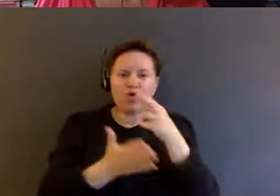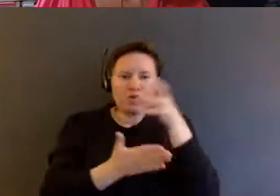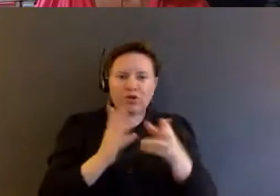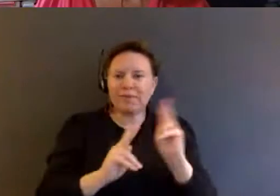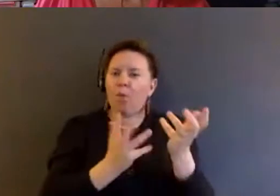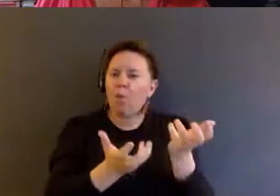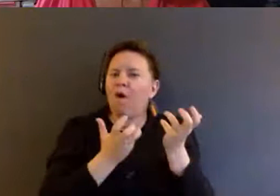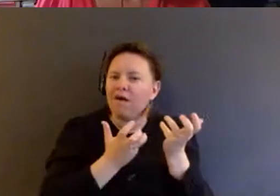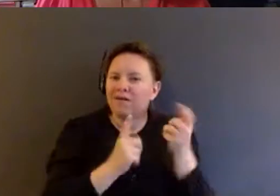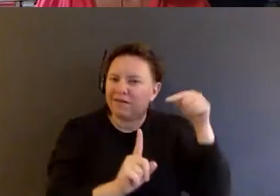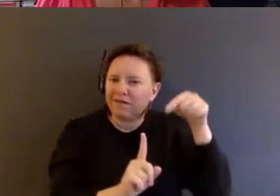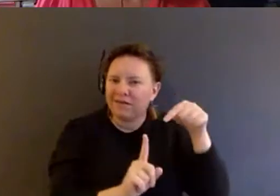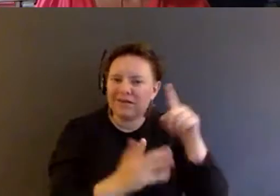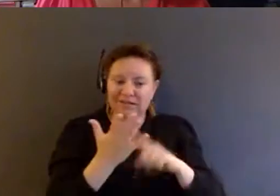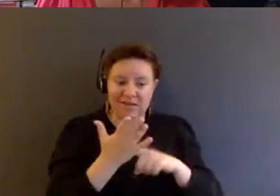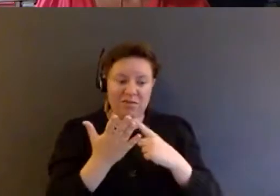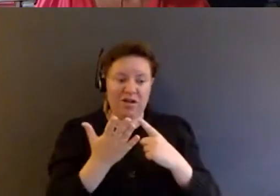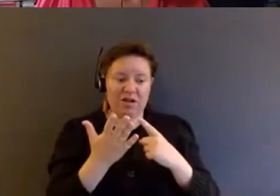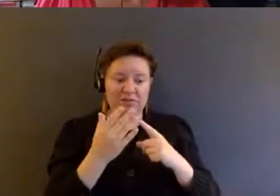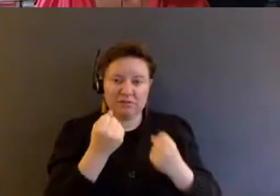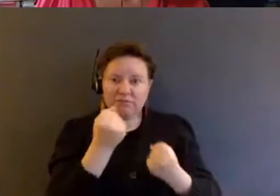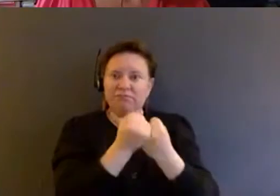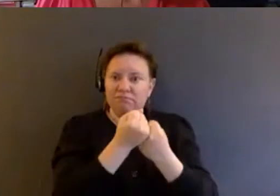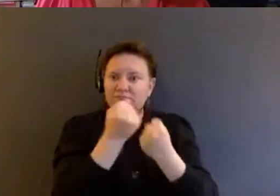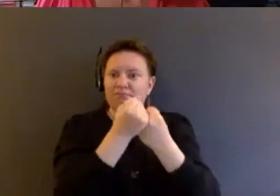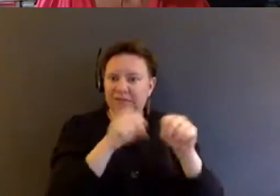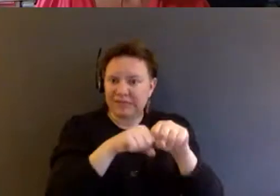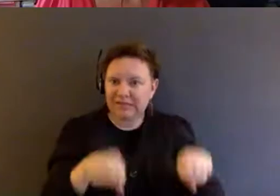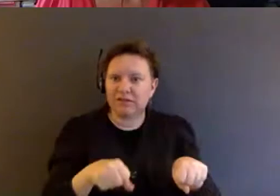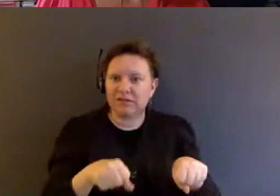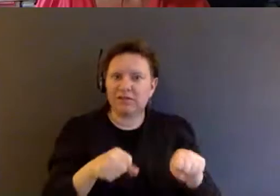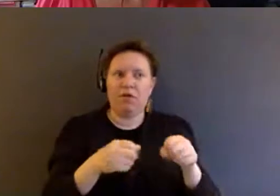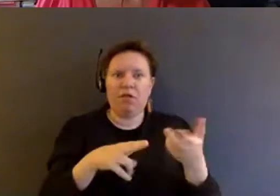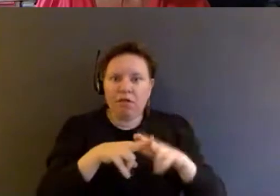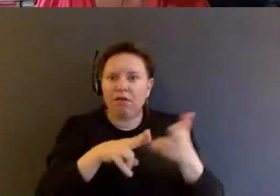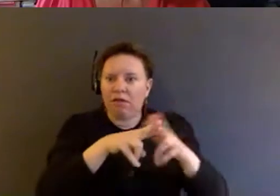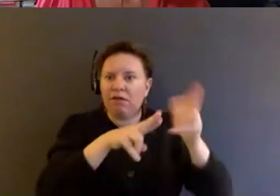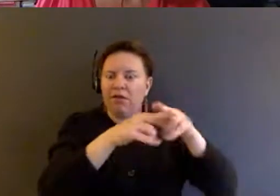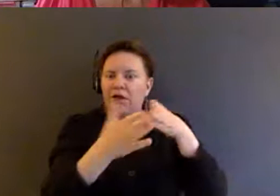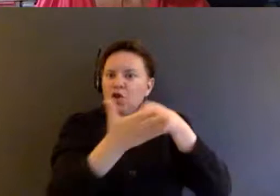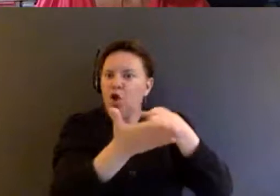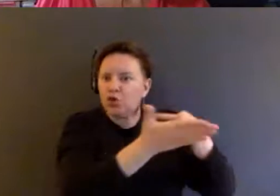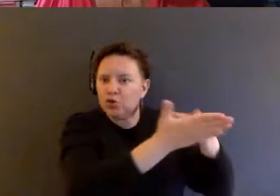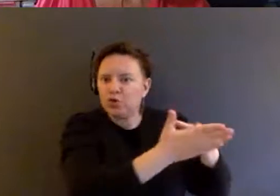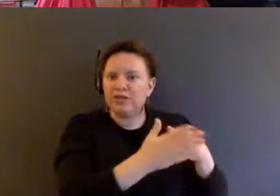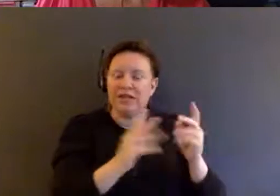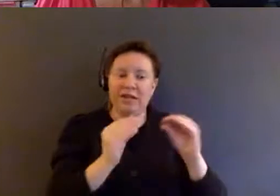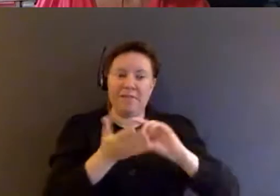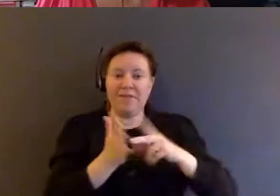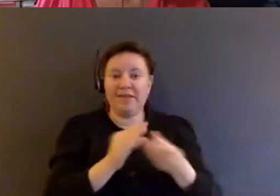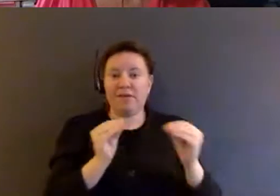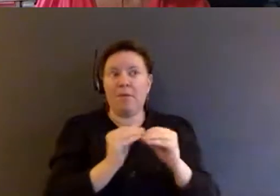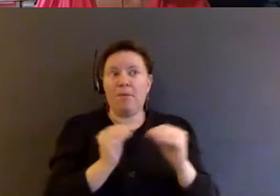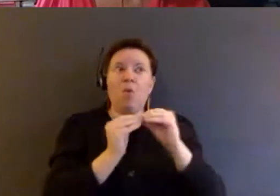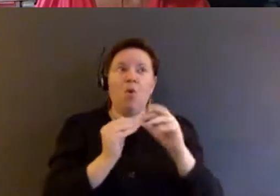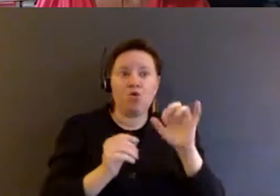And sometimes it builds the systems, especially with lawsuits about different forms of incarceration, because it means that more resources maybe are supposed to be added